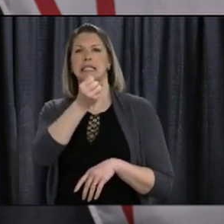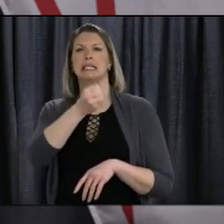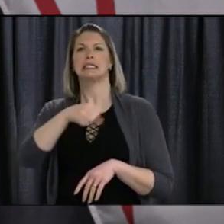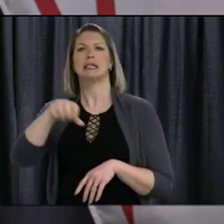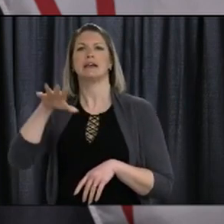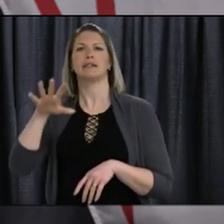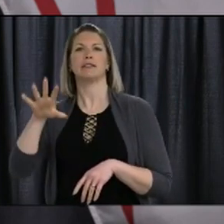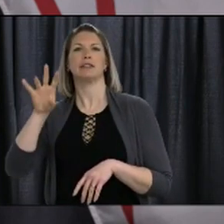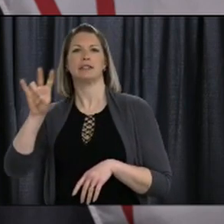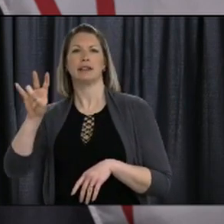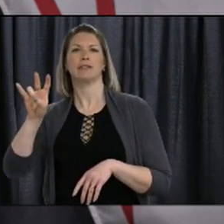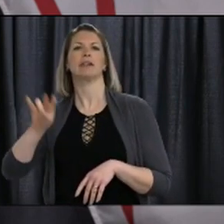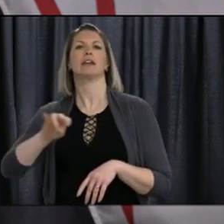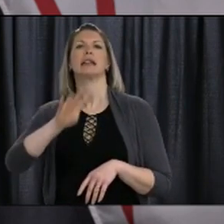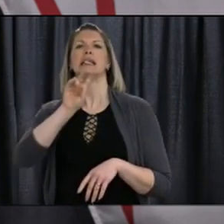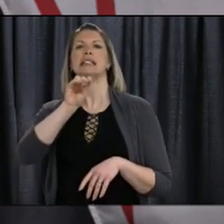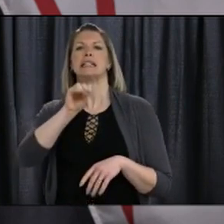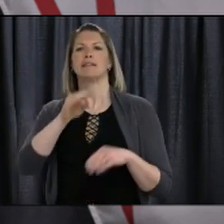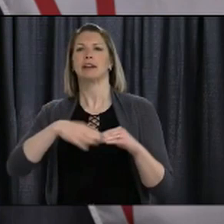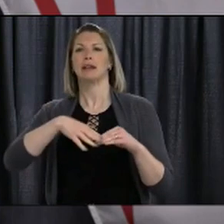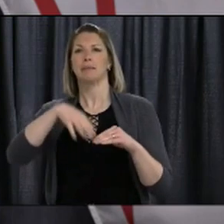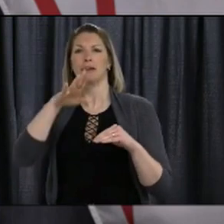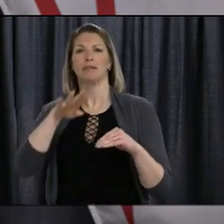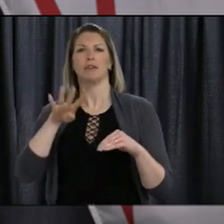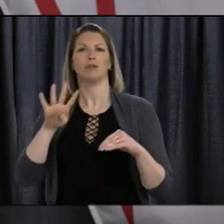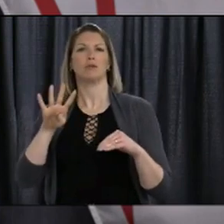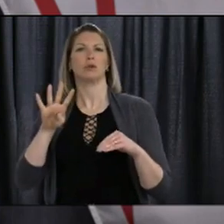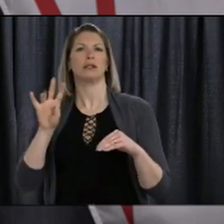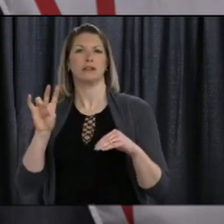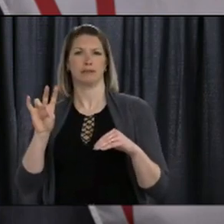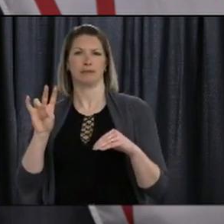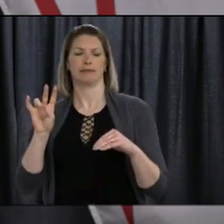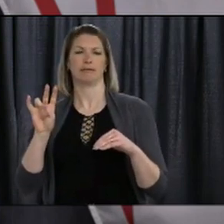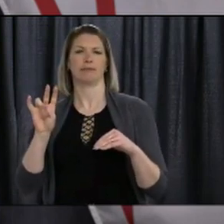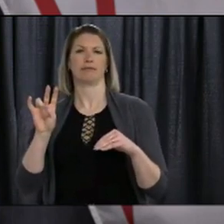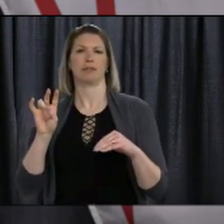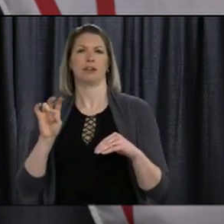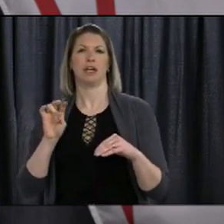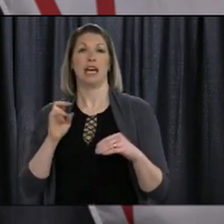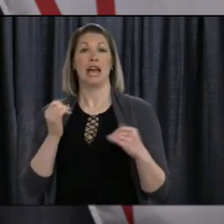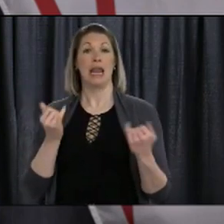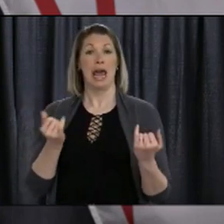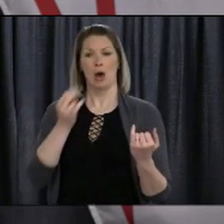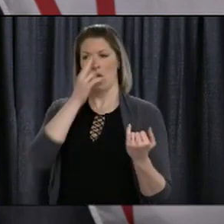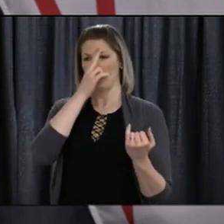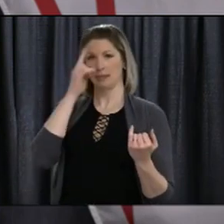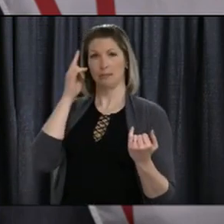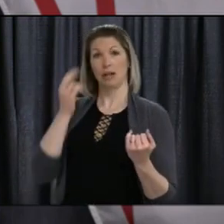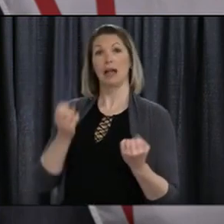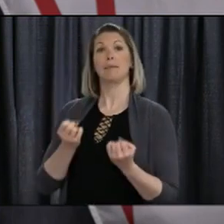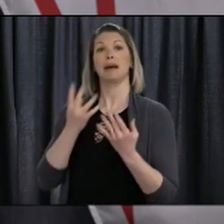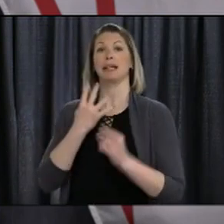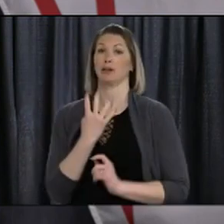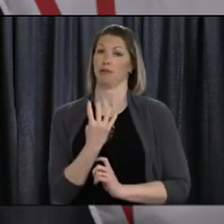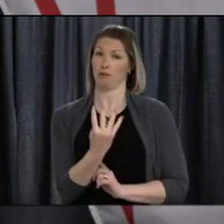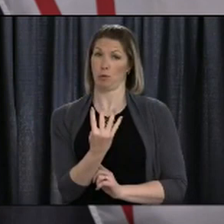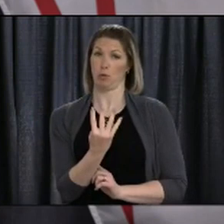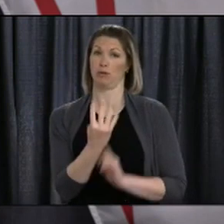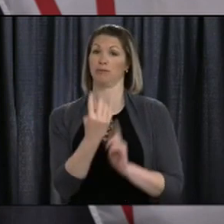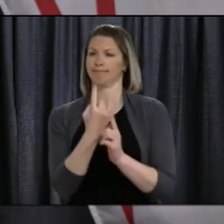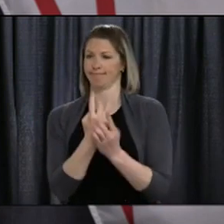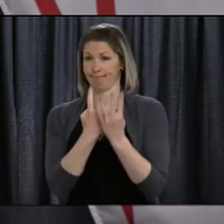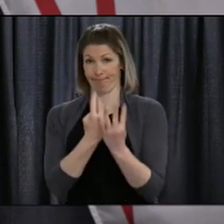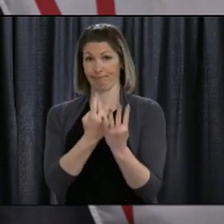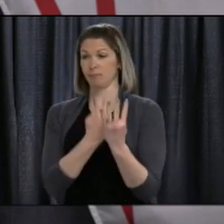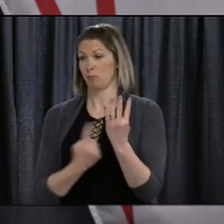69, and 47 who are 70 and above. Four people are in hospital due to the virus, and of these patients, one is